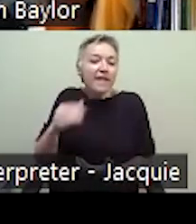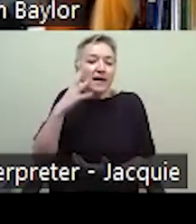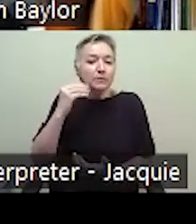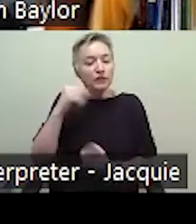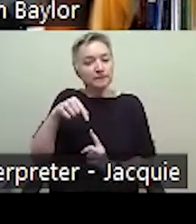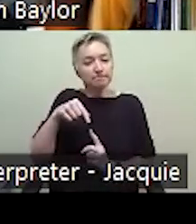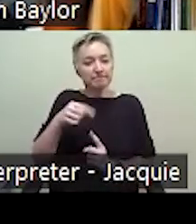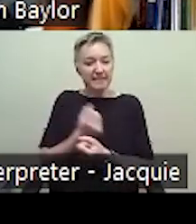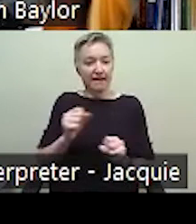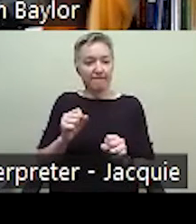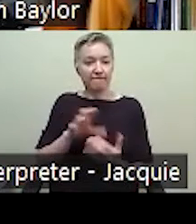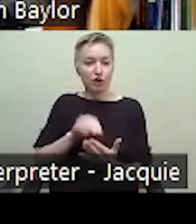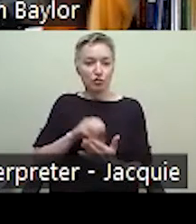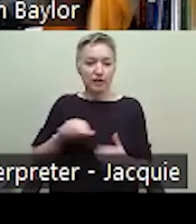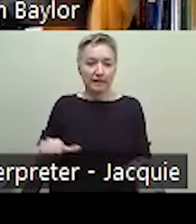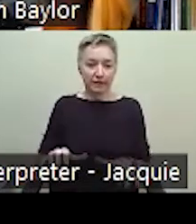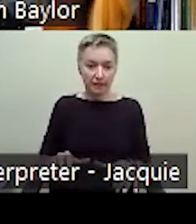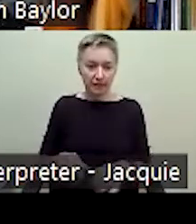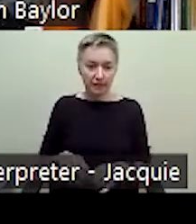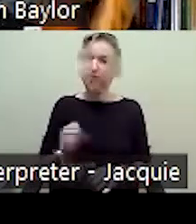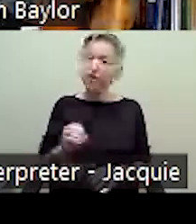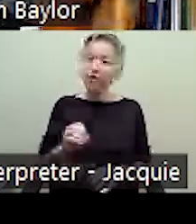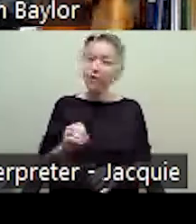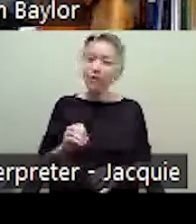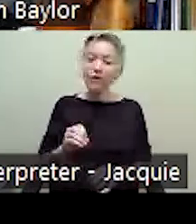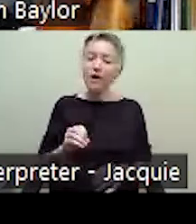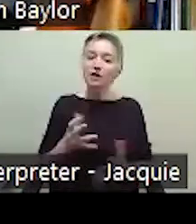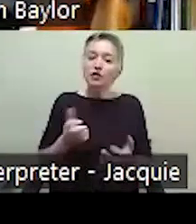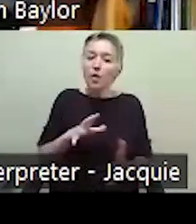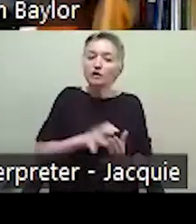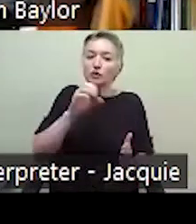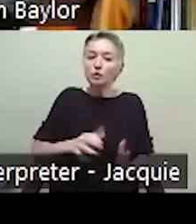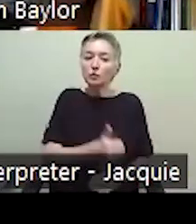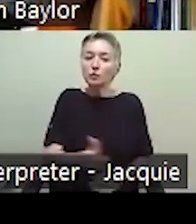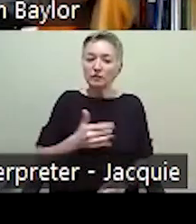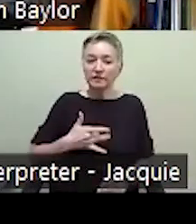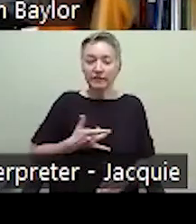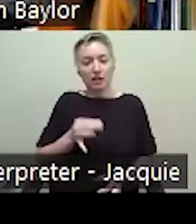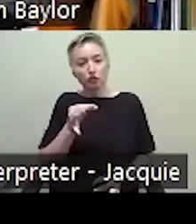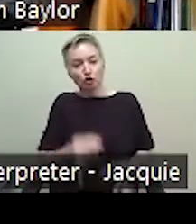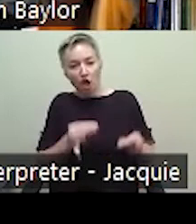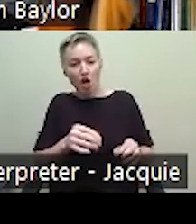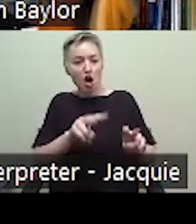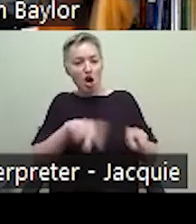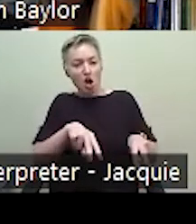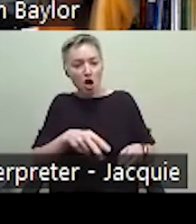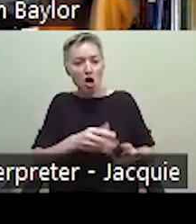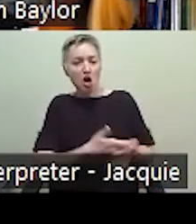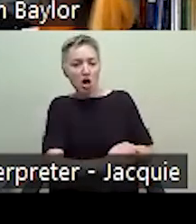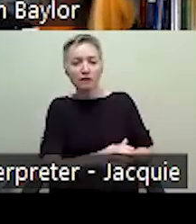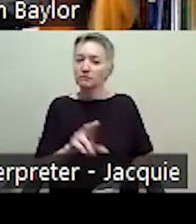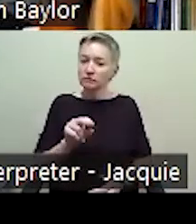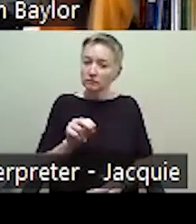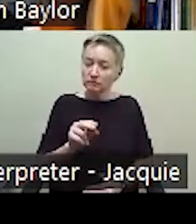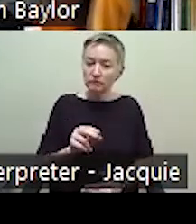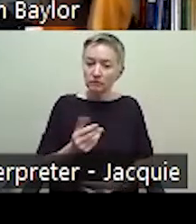uh, where students would not feel in any way, um, judged or marginalized. We wanted to make sure that this was